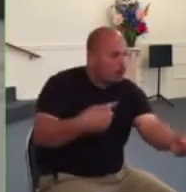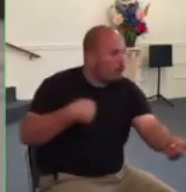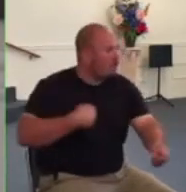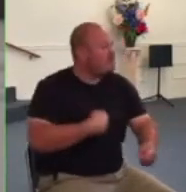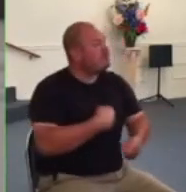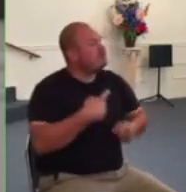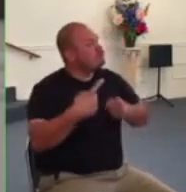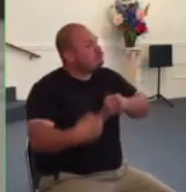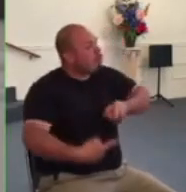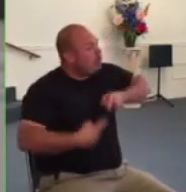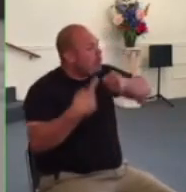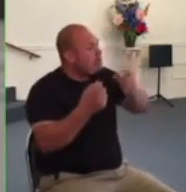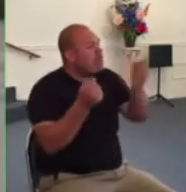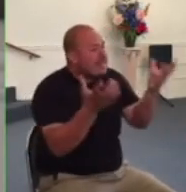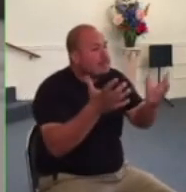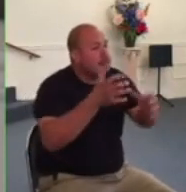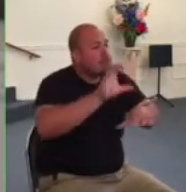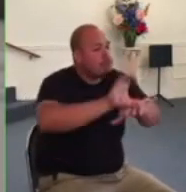regulations